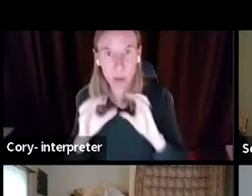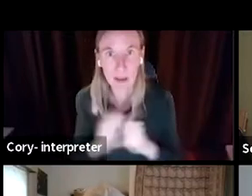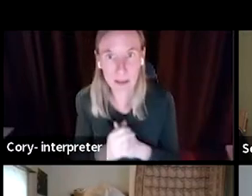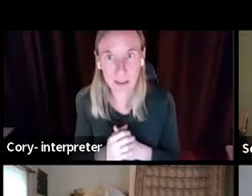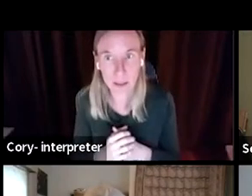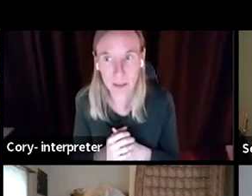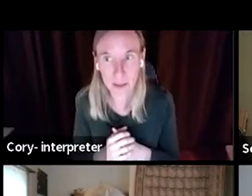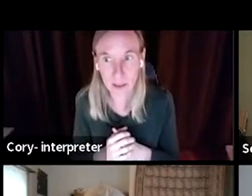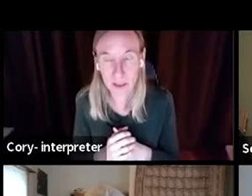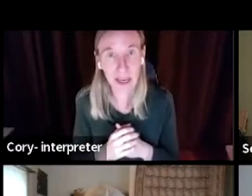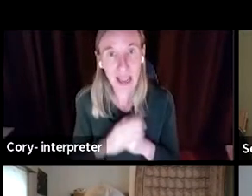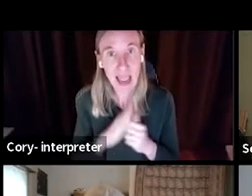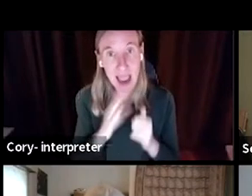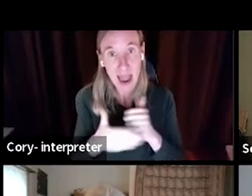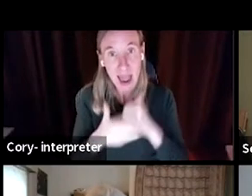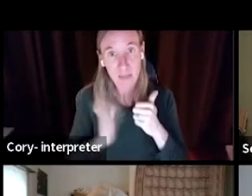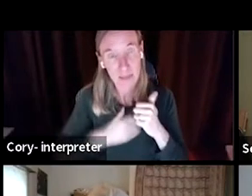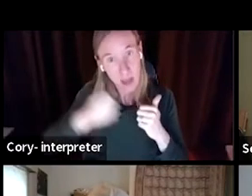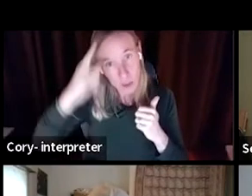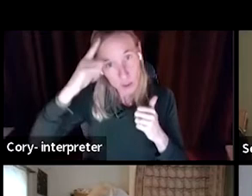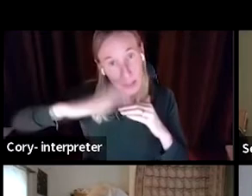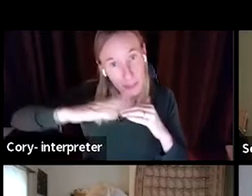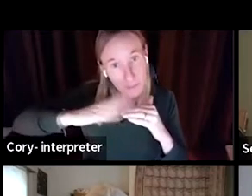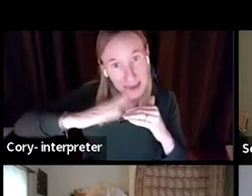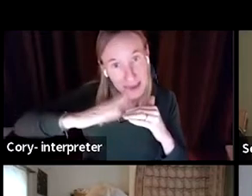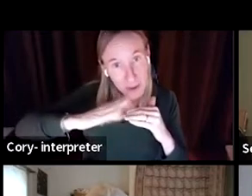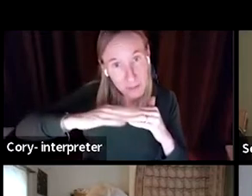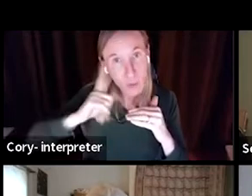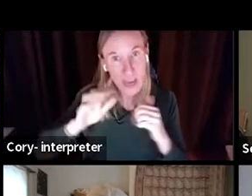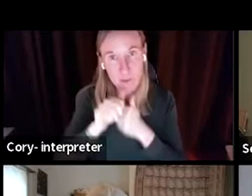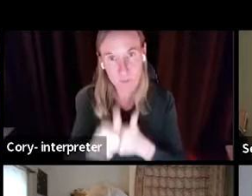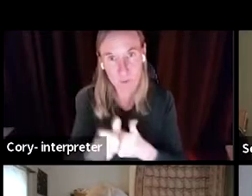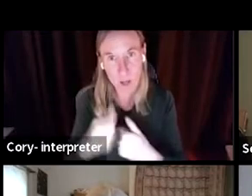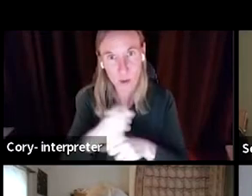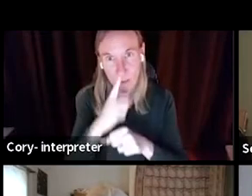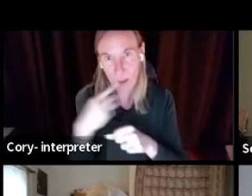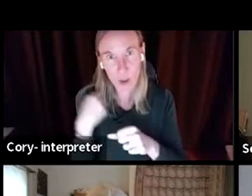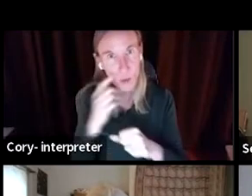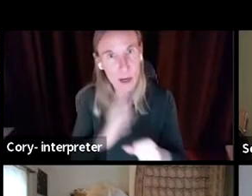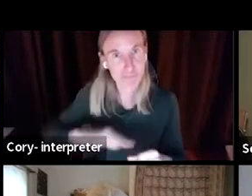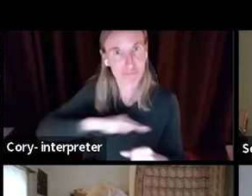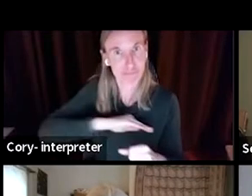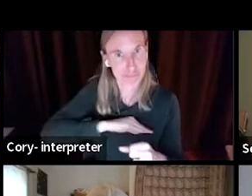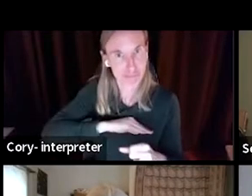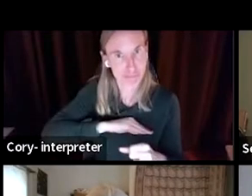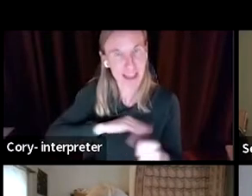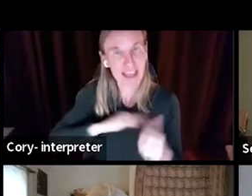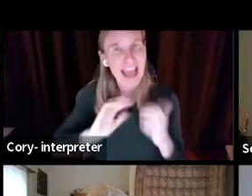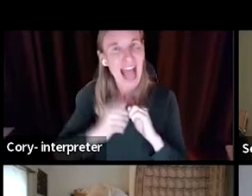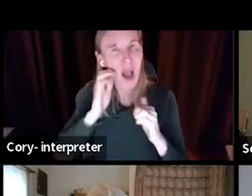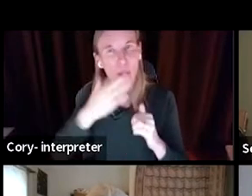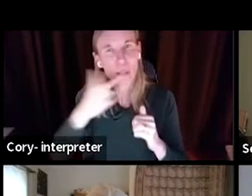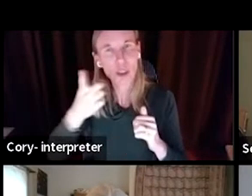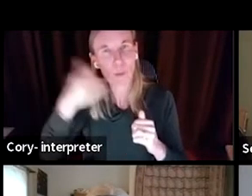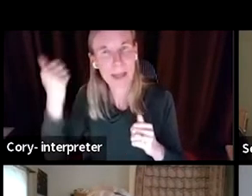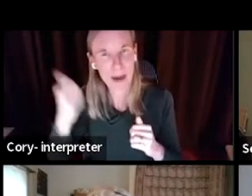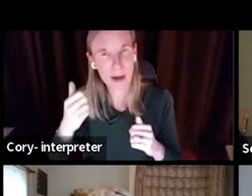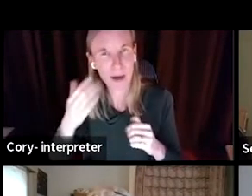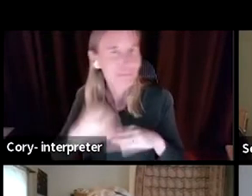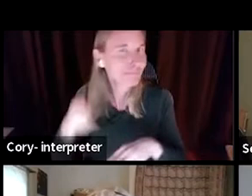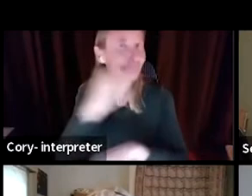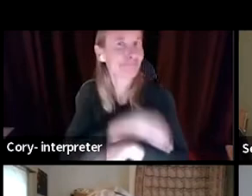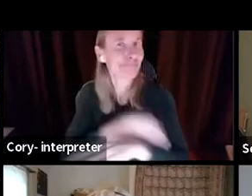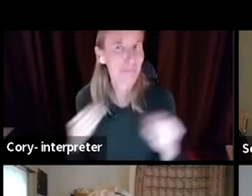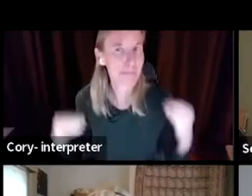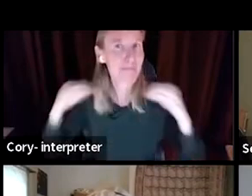minimums to which we should be adhering. And what are the ways we can go above and beyond. All of this is to